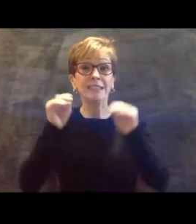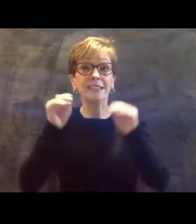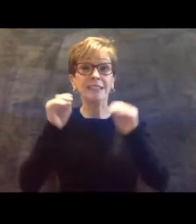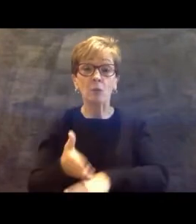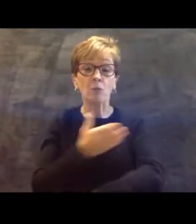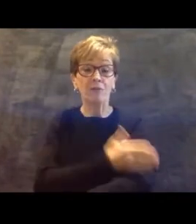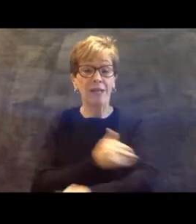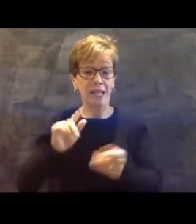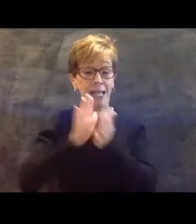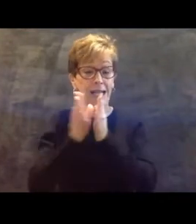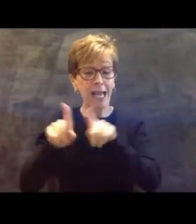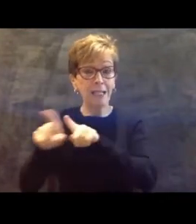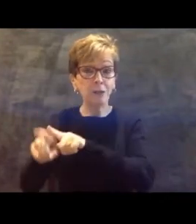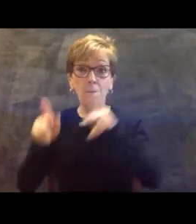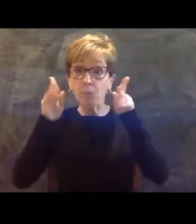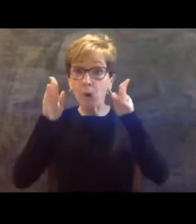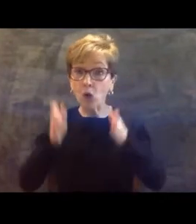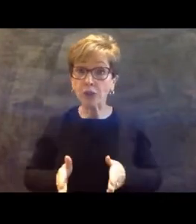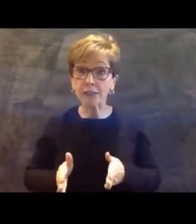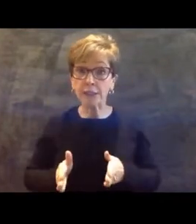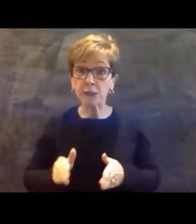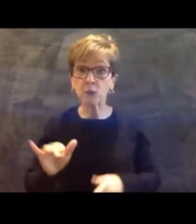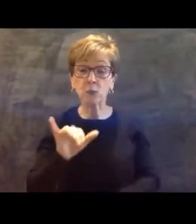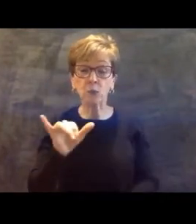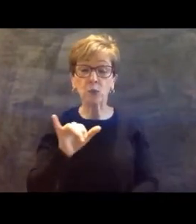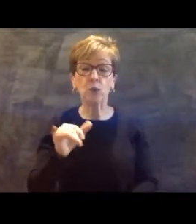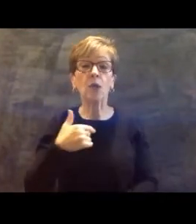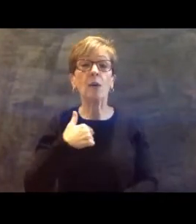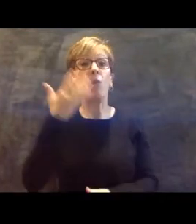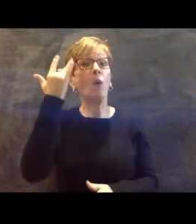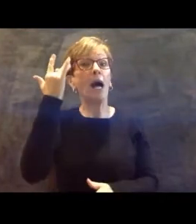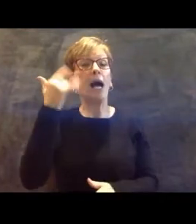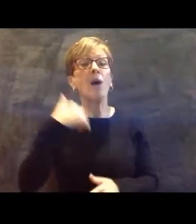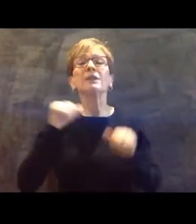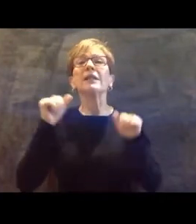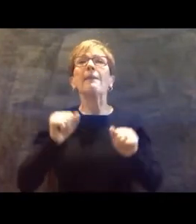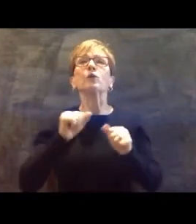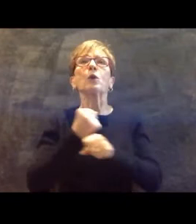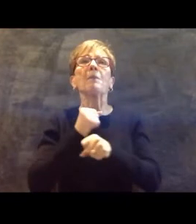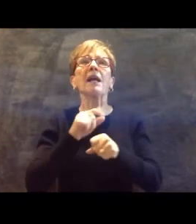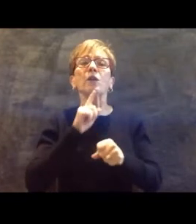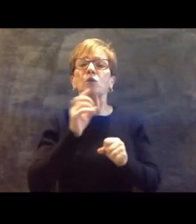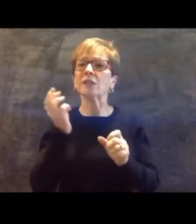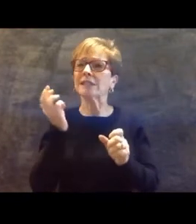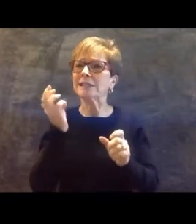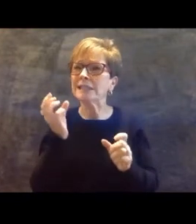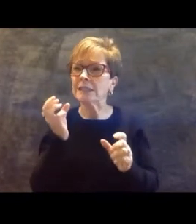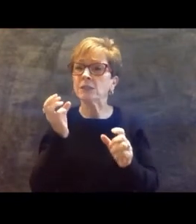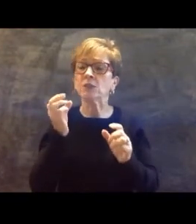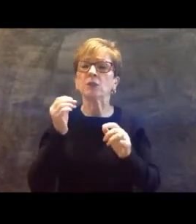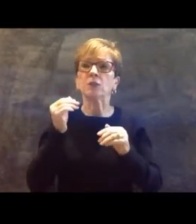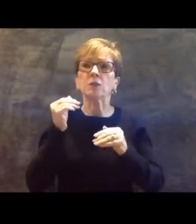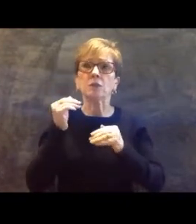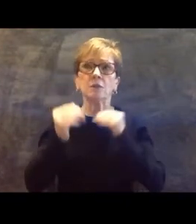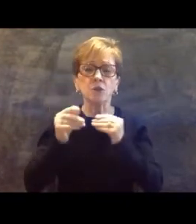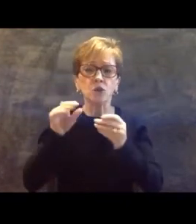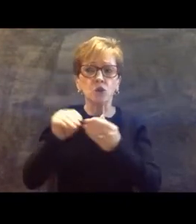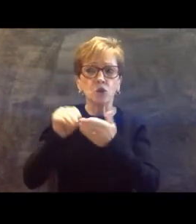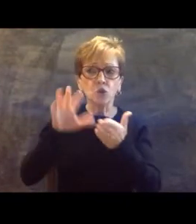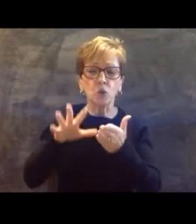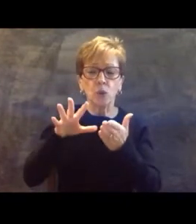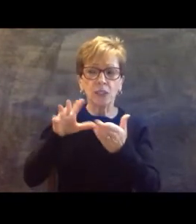make those really nimble, in-time, student-specific decisions,